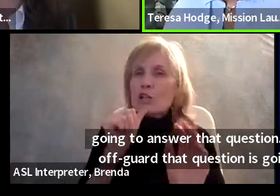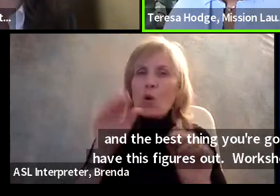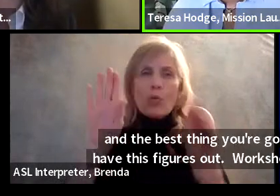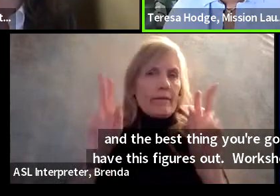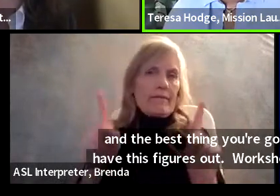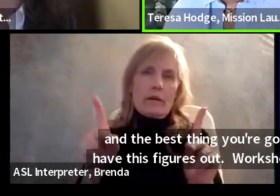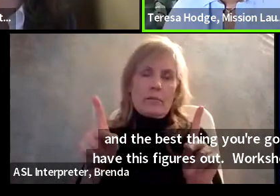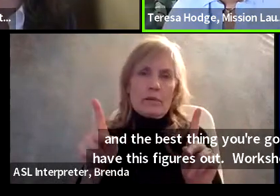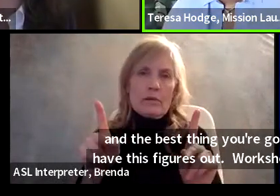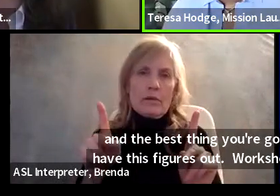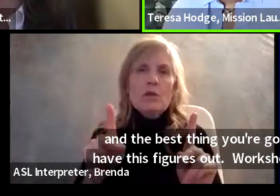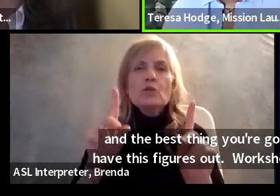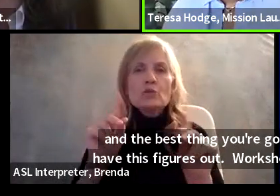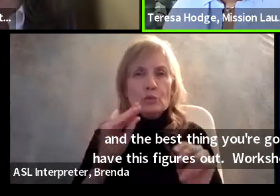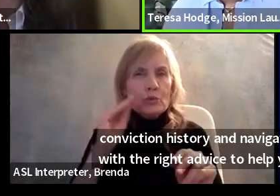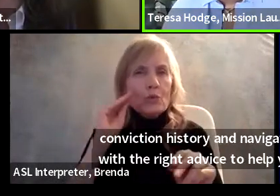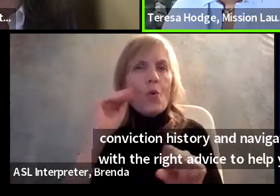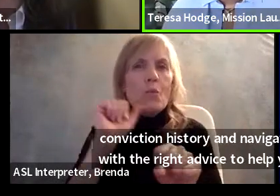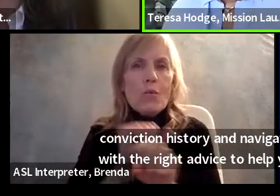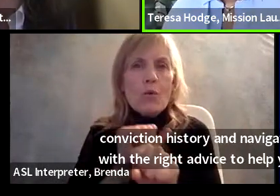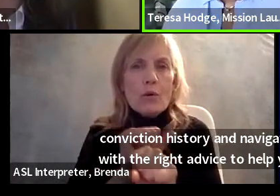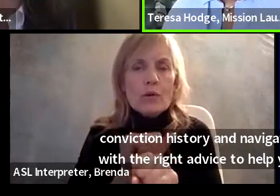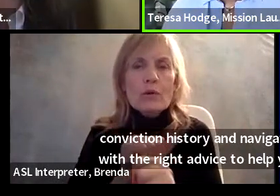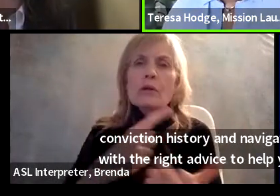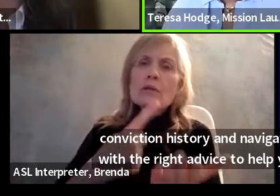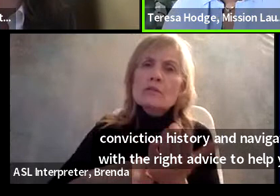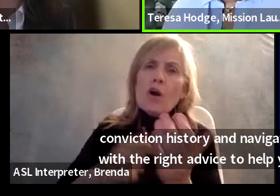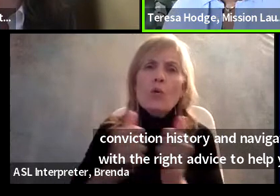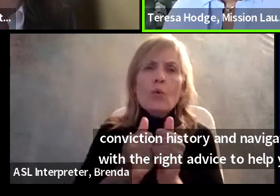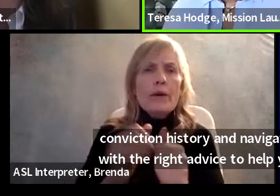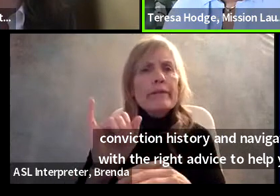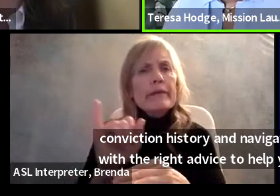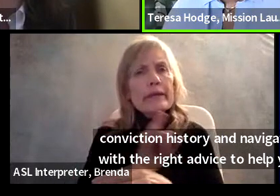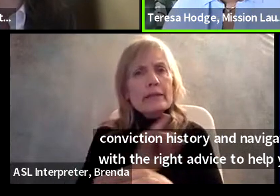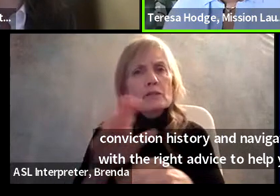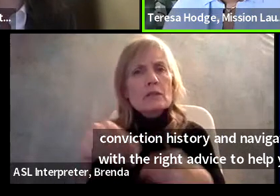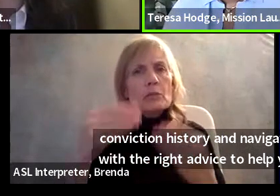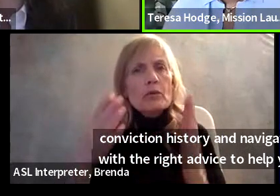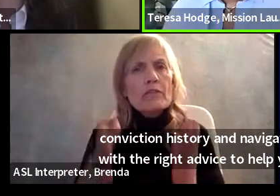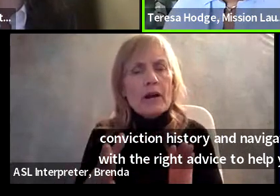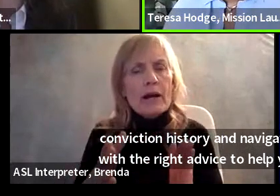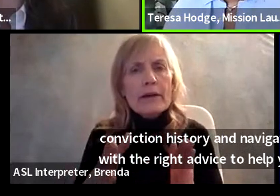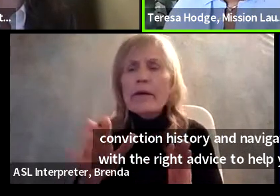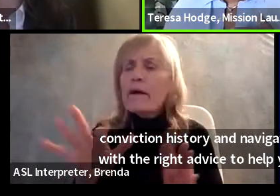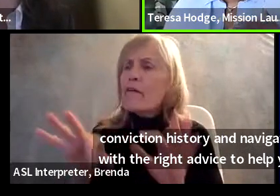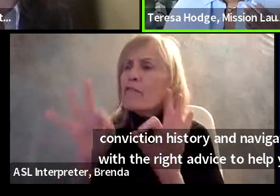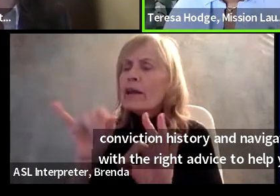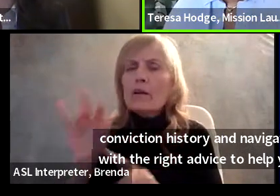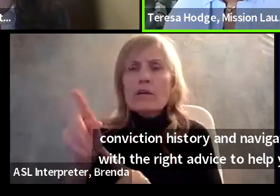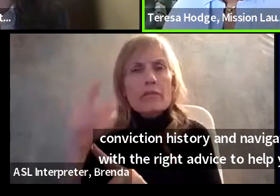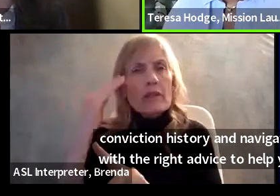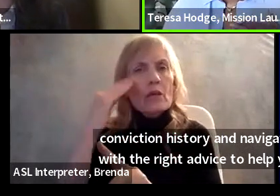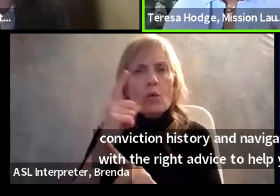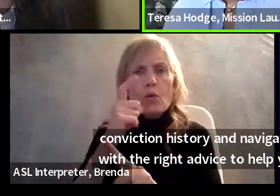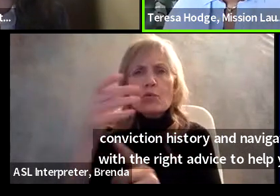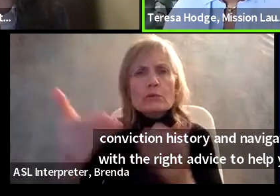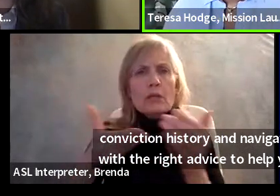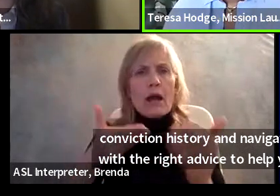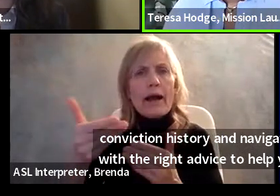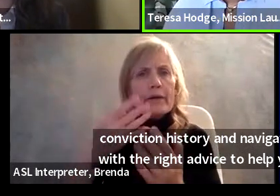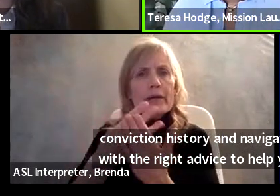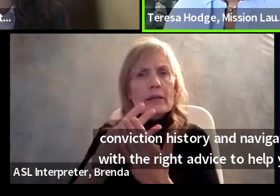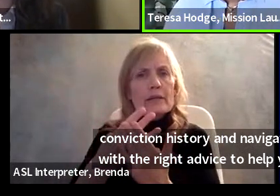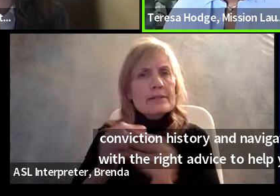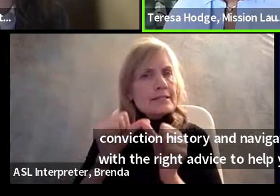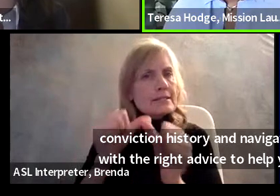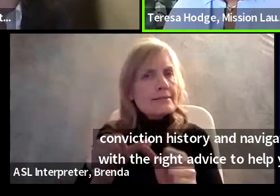to some re-entry service providers in your area, find out from them, who do they know who's hiring and, you know, just keep beating the